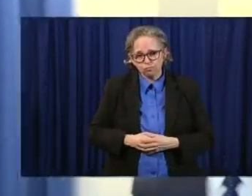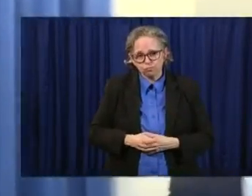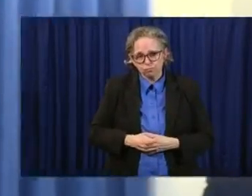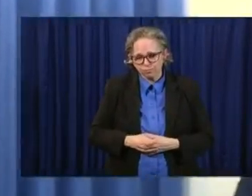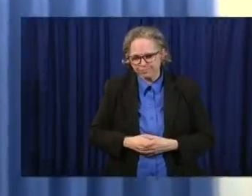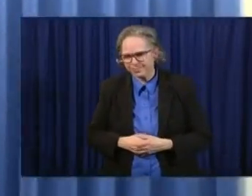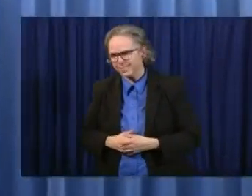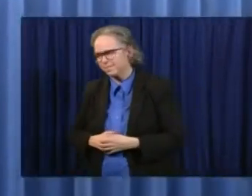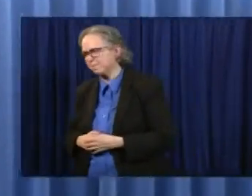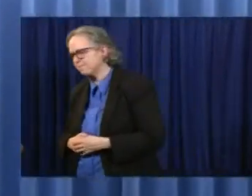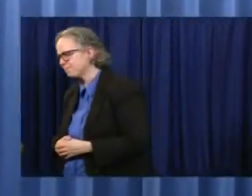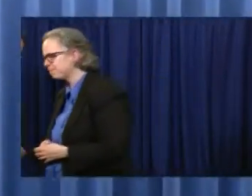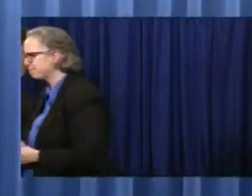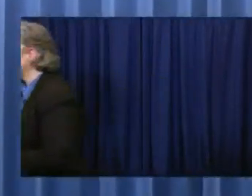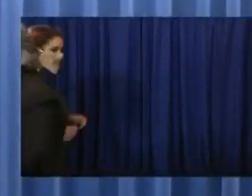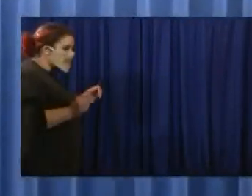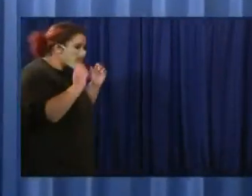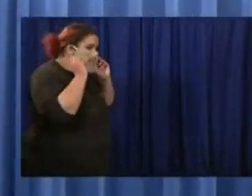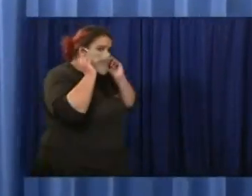thanks.